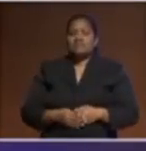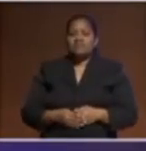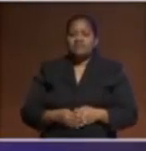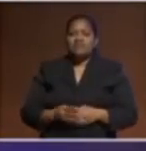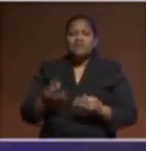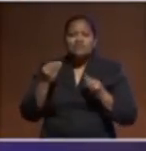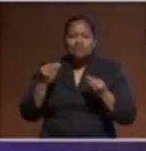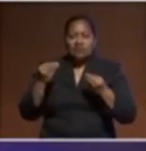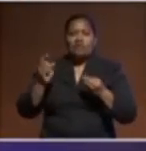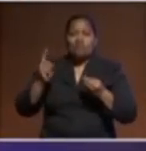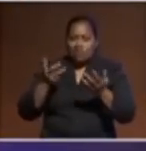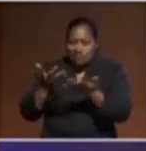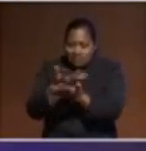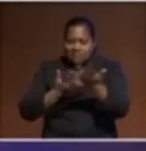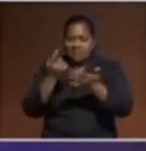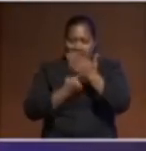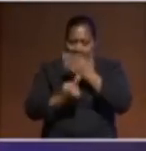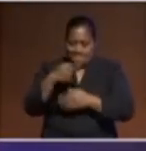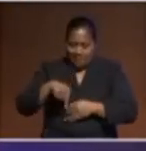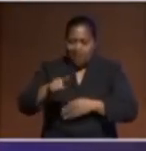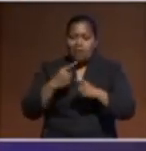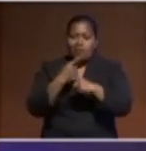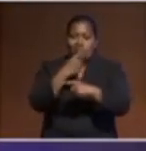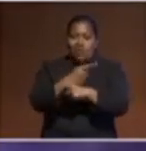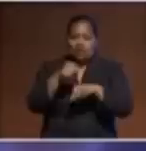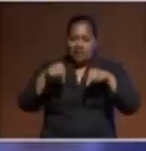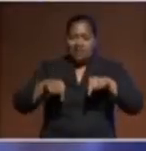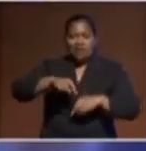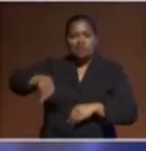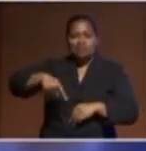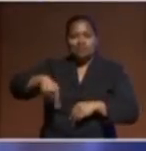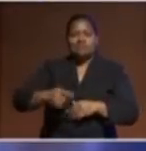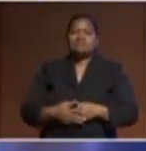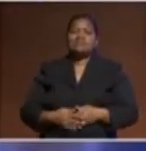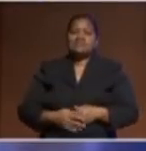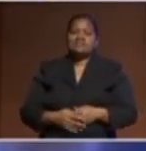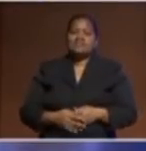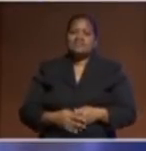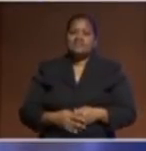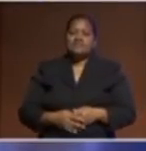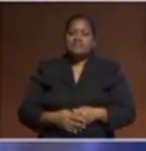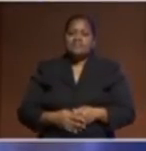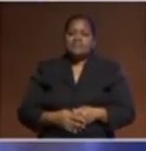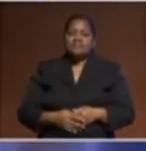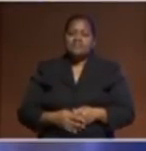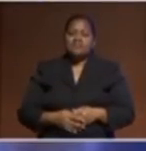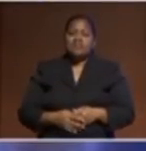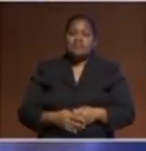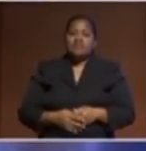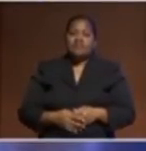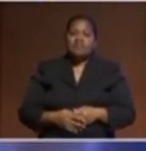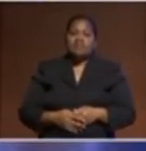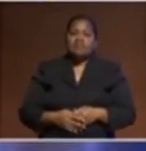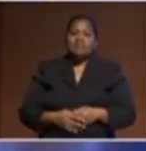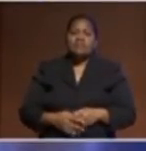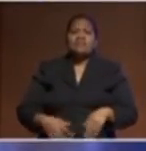this week here in Suva on the 2050. Let me just also recognise